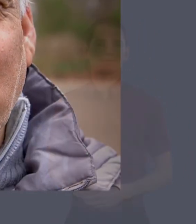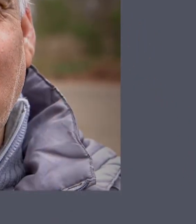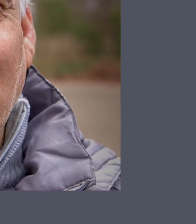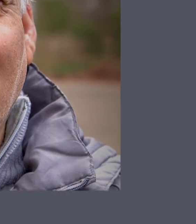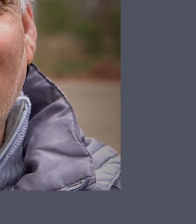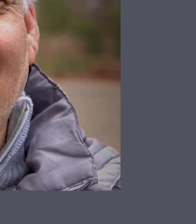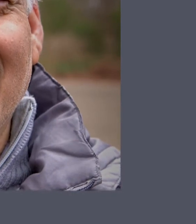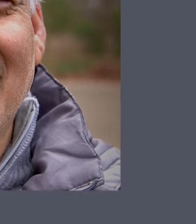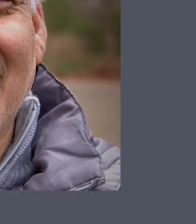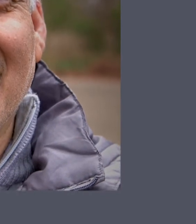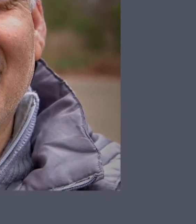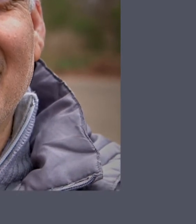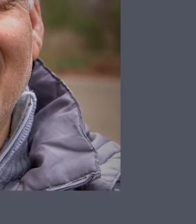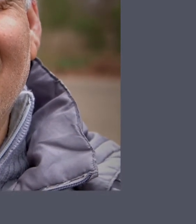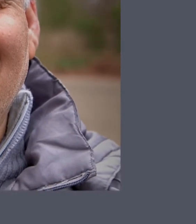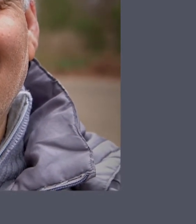future.